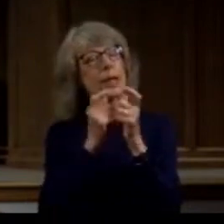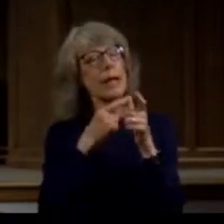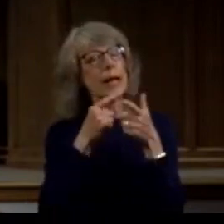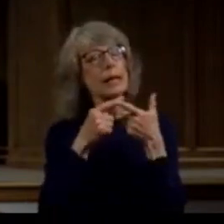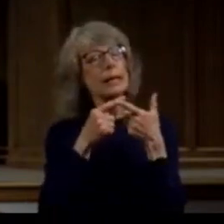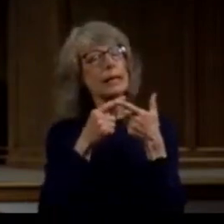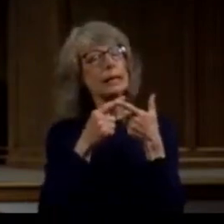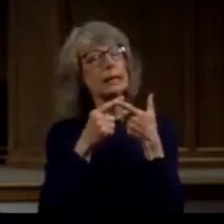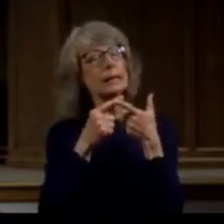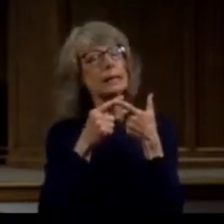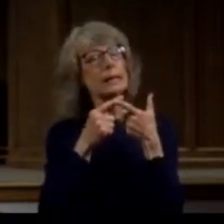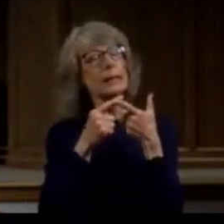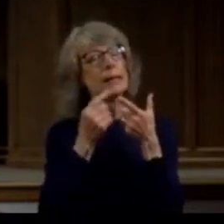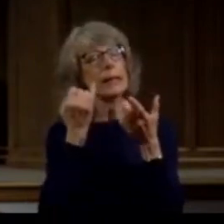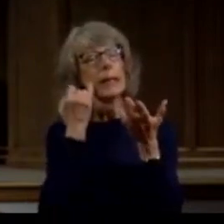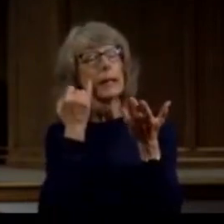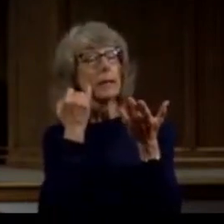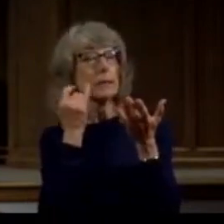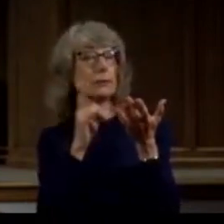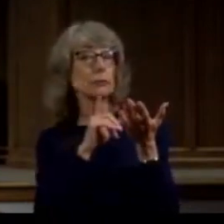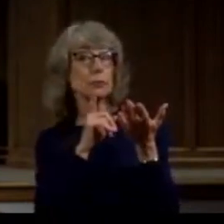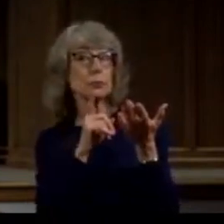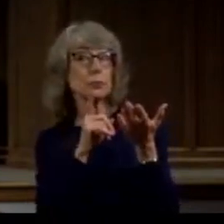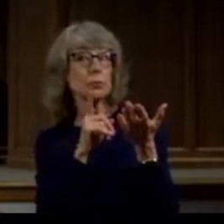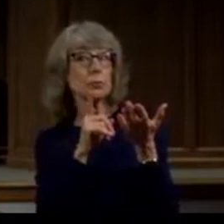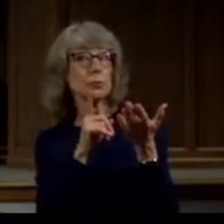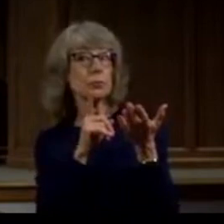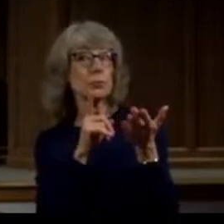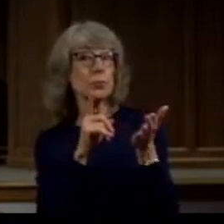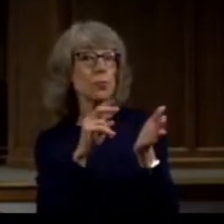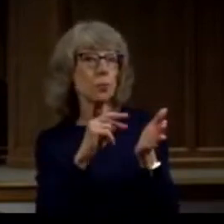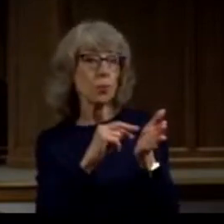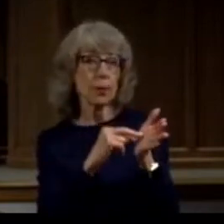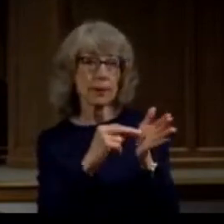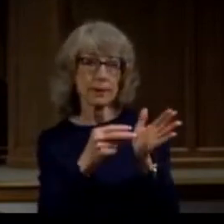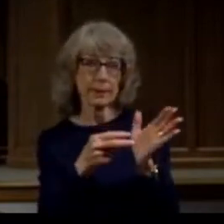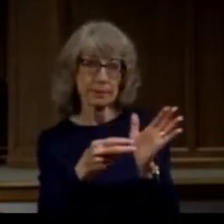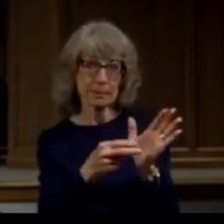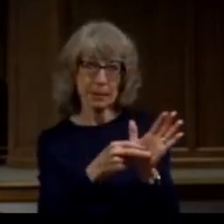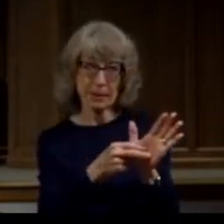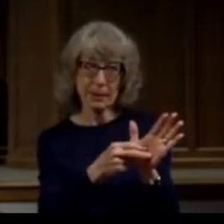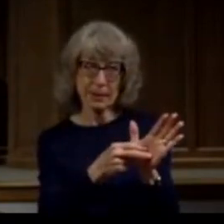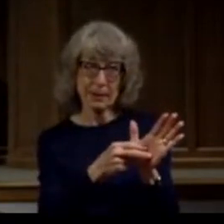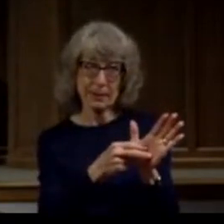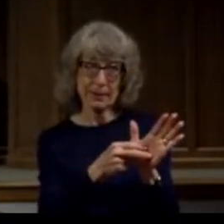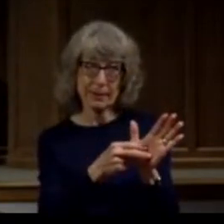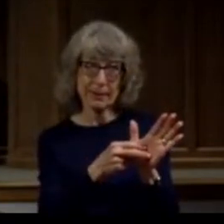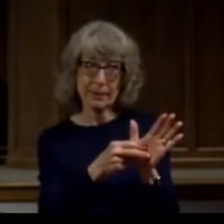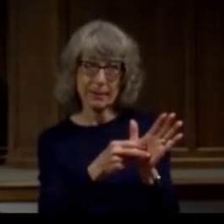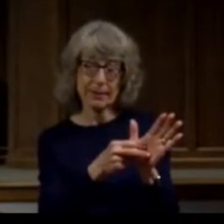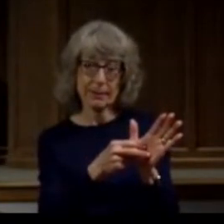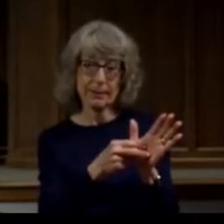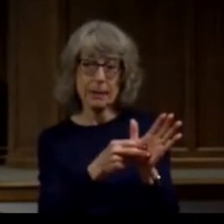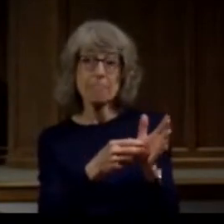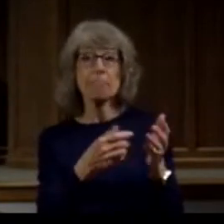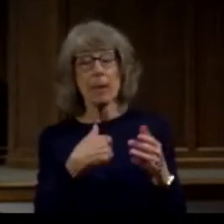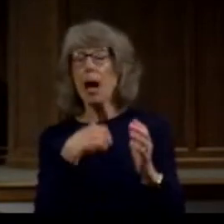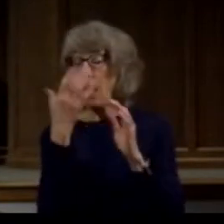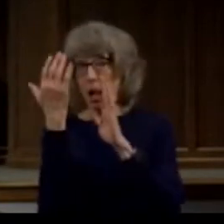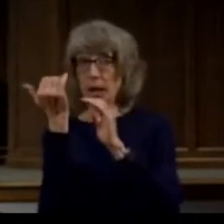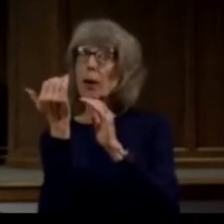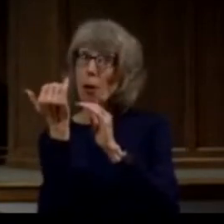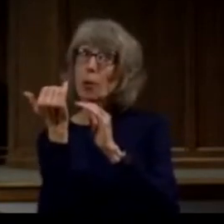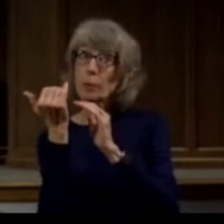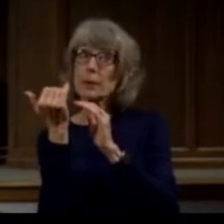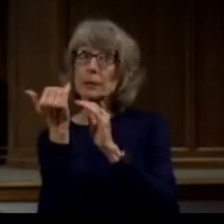if this is true what does it mean? It says although I hope although I hope